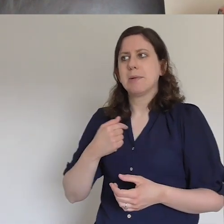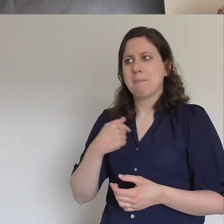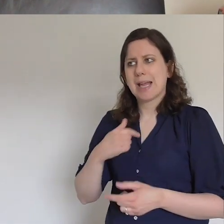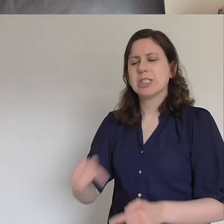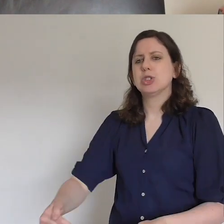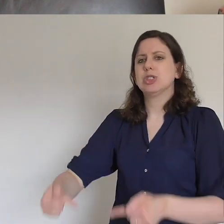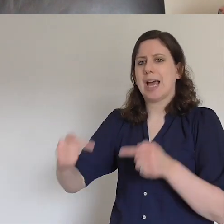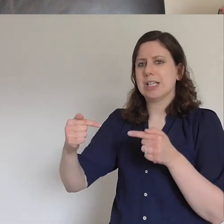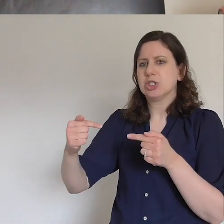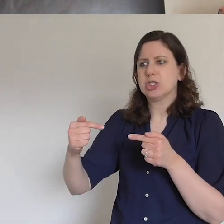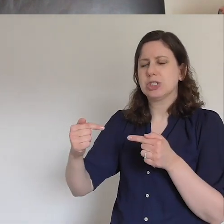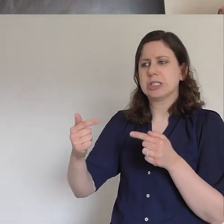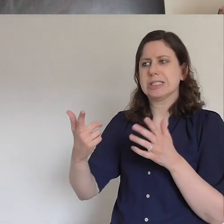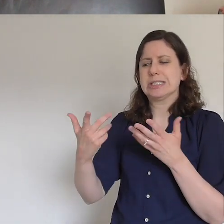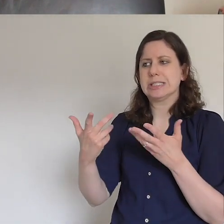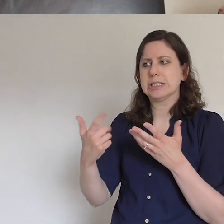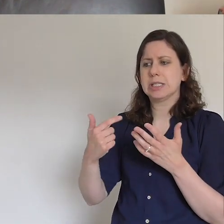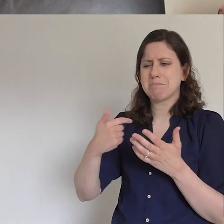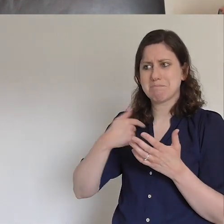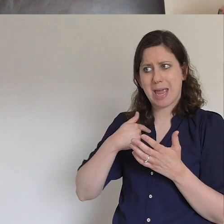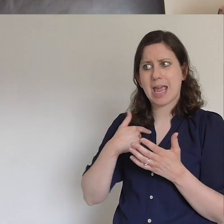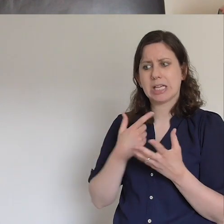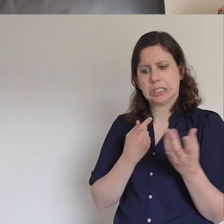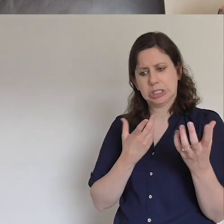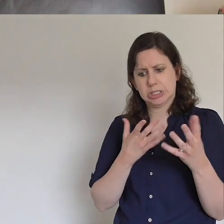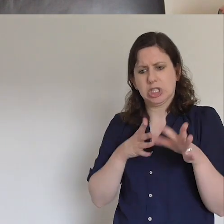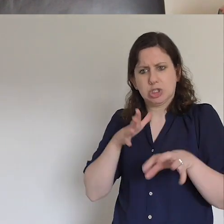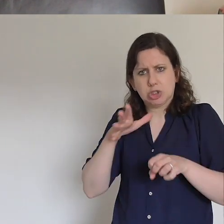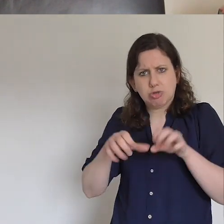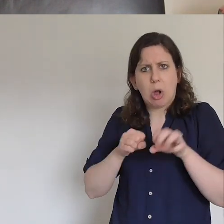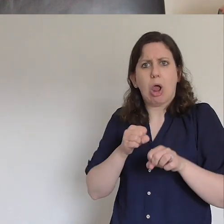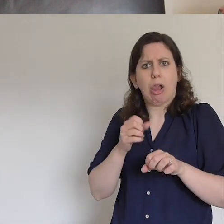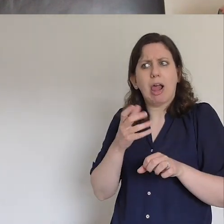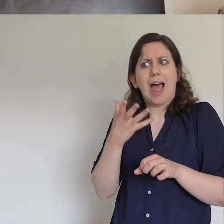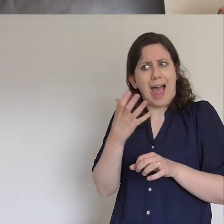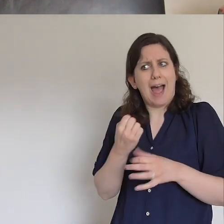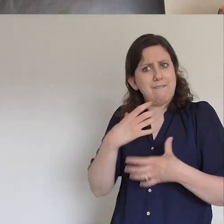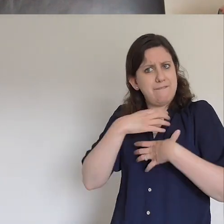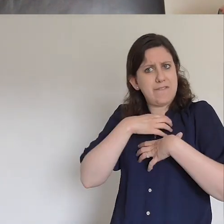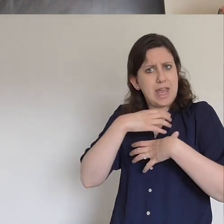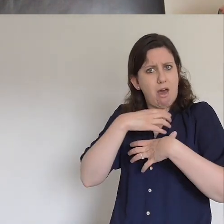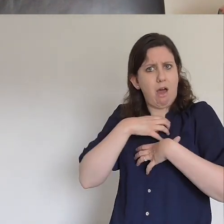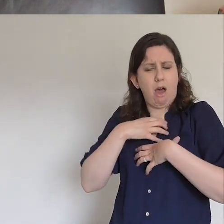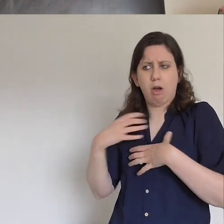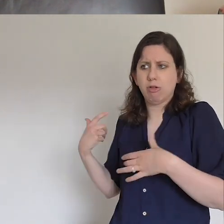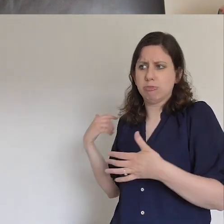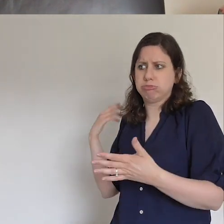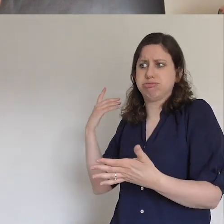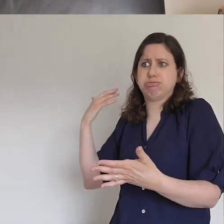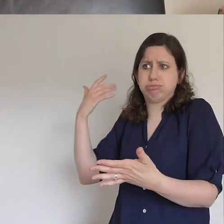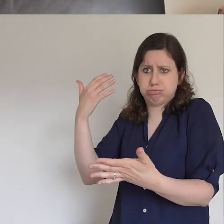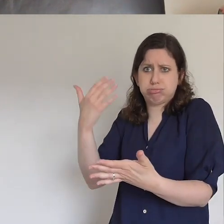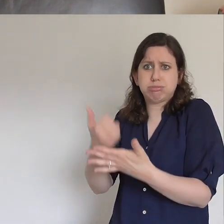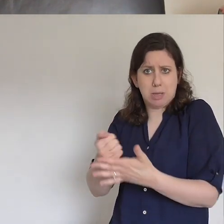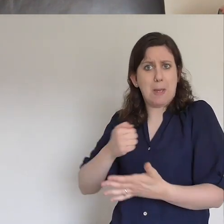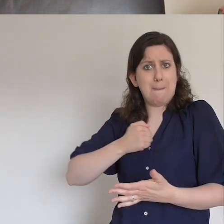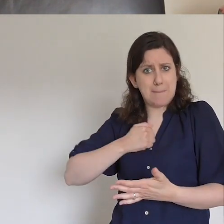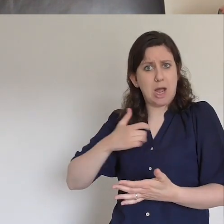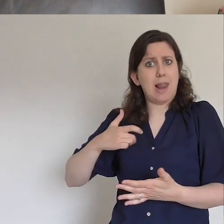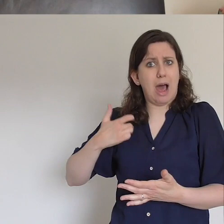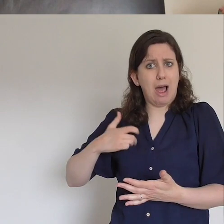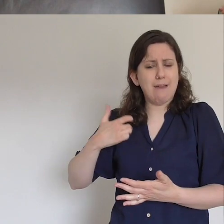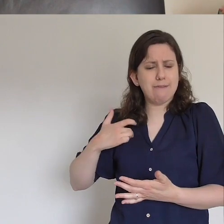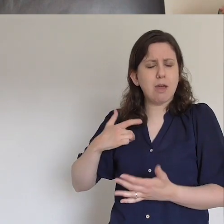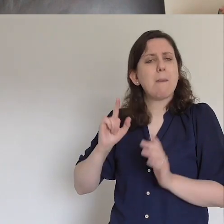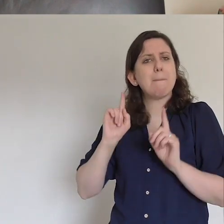I, you know, I have journeyed with fear for a lot of my life and it's, I think it's choosing faith over fear, isn't it? It's